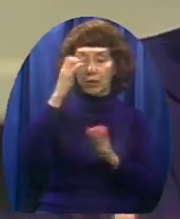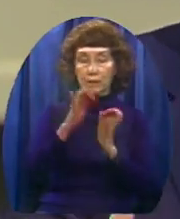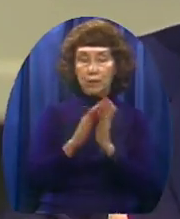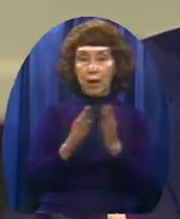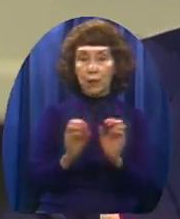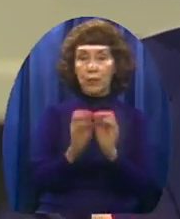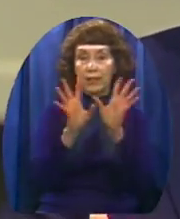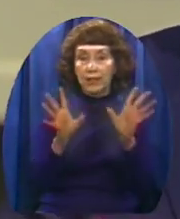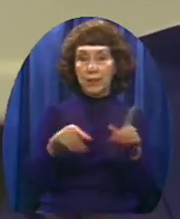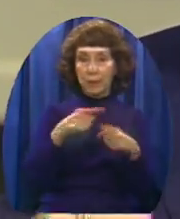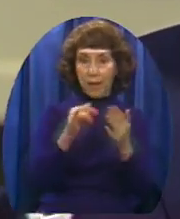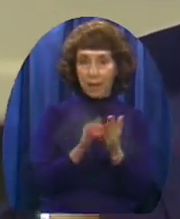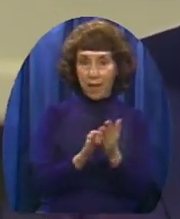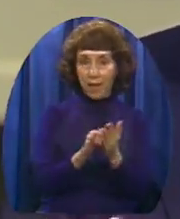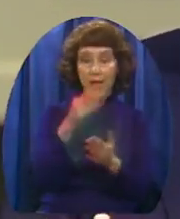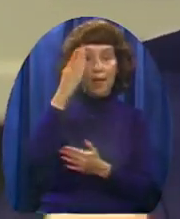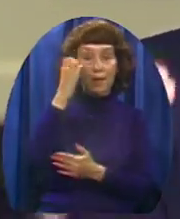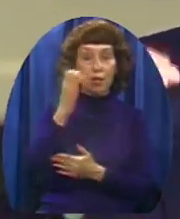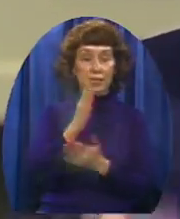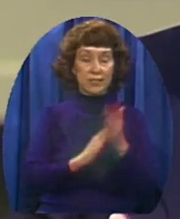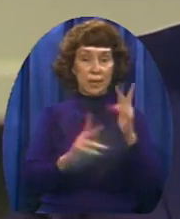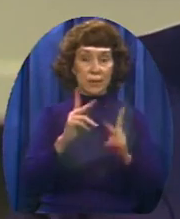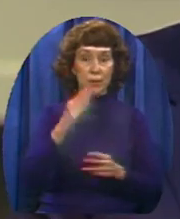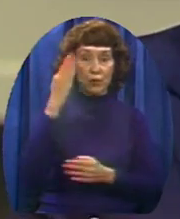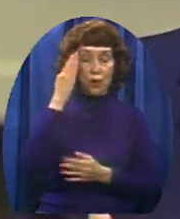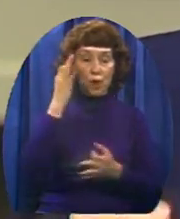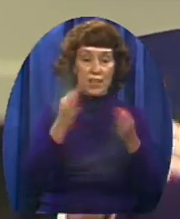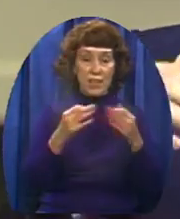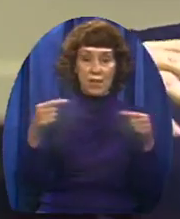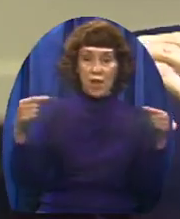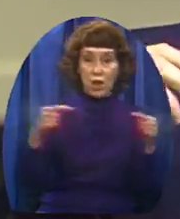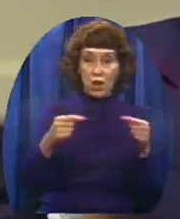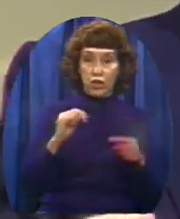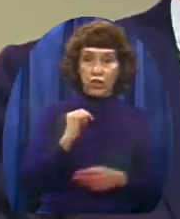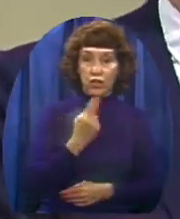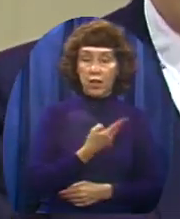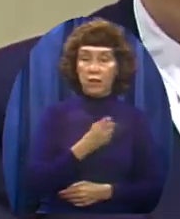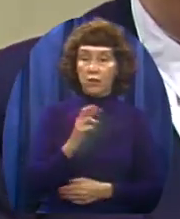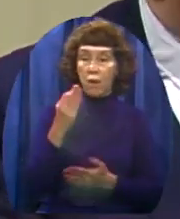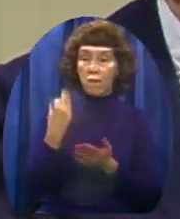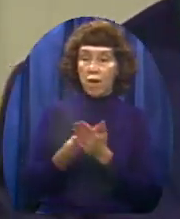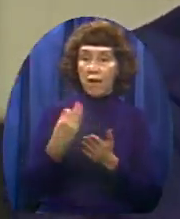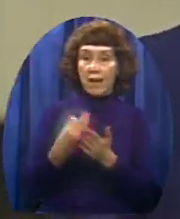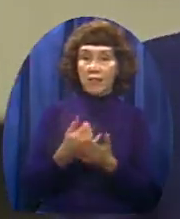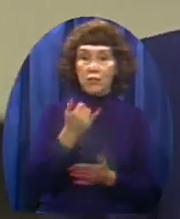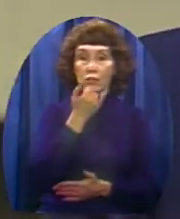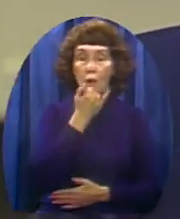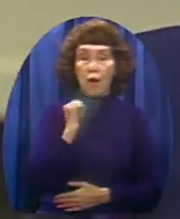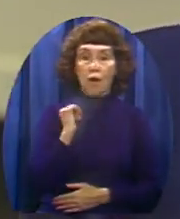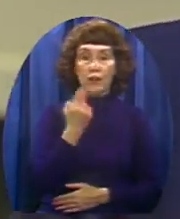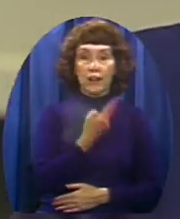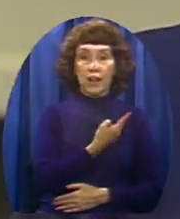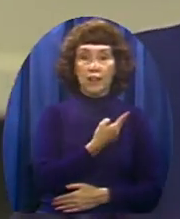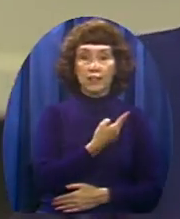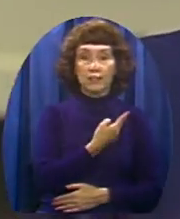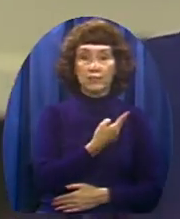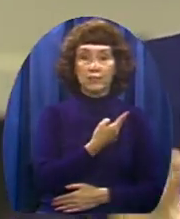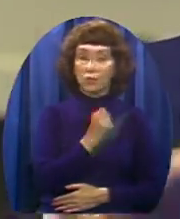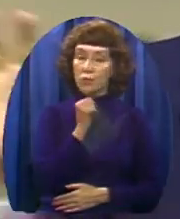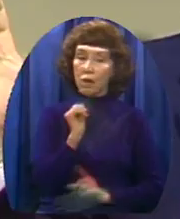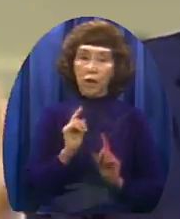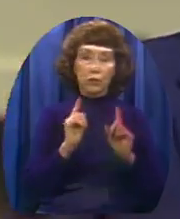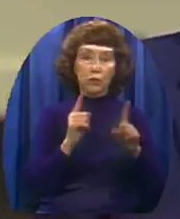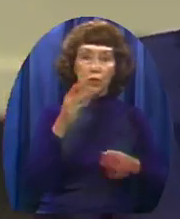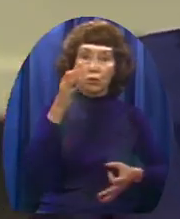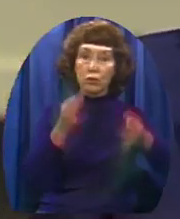people know That if they do us in Or hurt us Or or financially wrong us That we won't take them to court Some